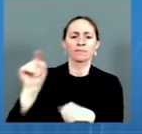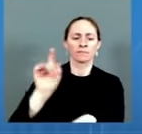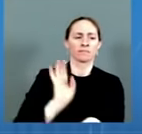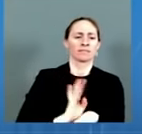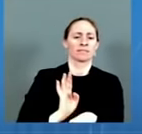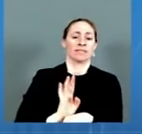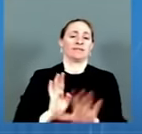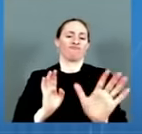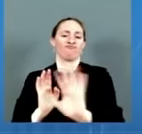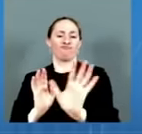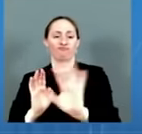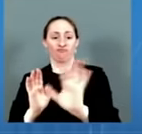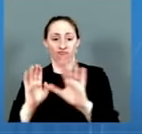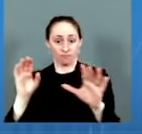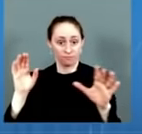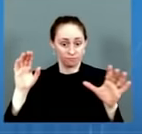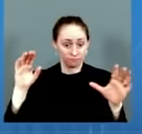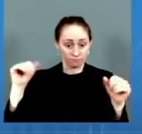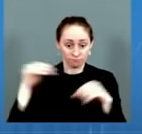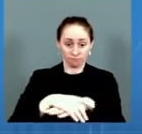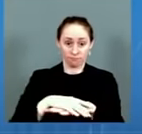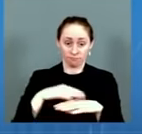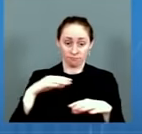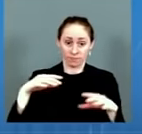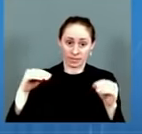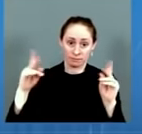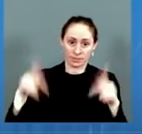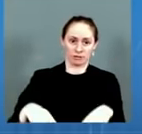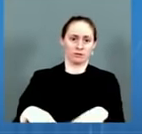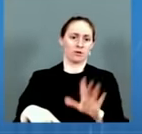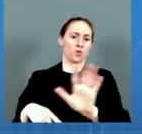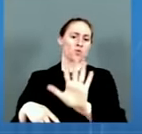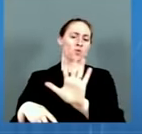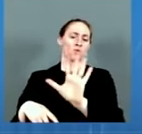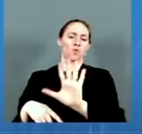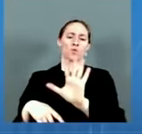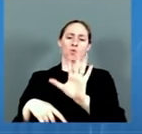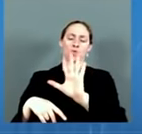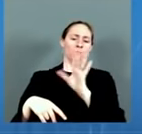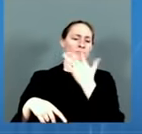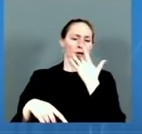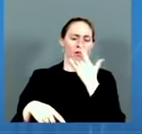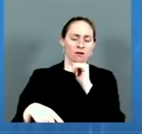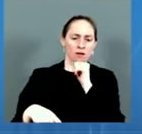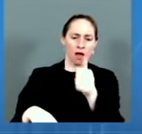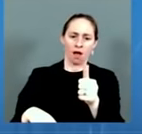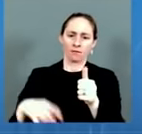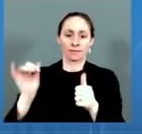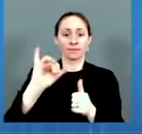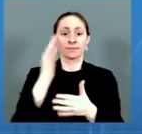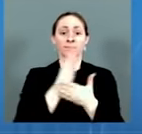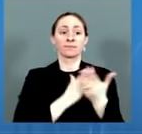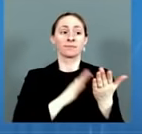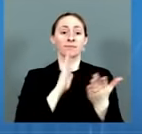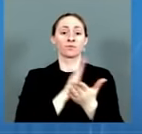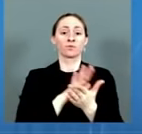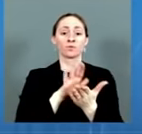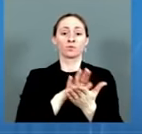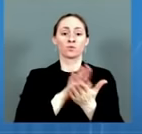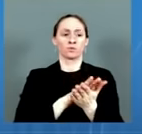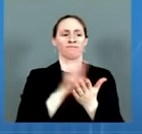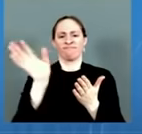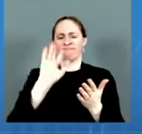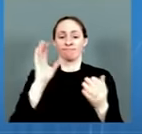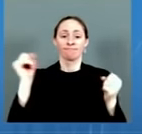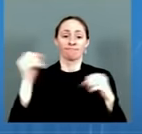about the need to move to virtual. We're seeing widespread outbreaks in major league sports leagues, for instance. Do we think that this is